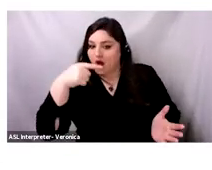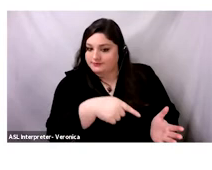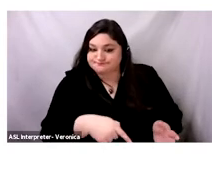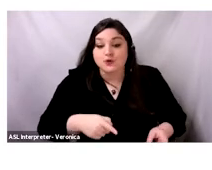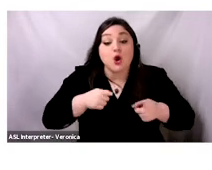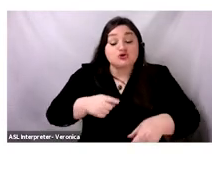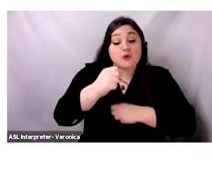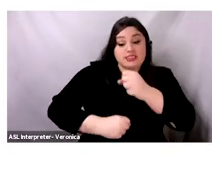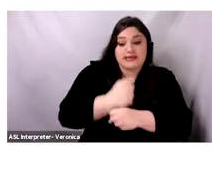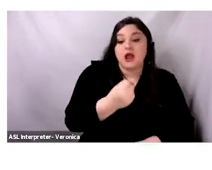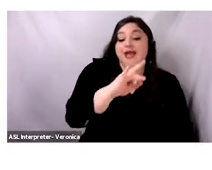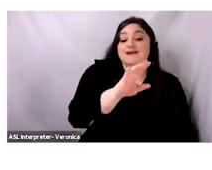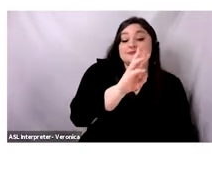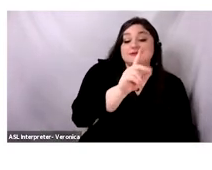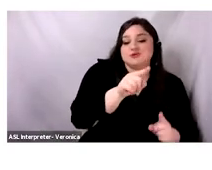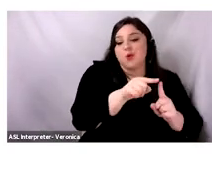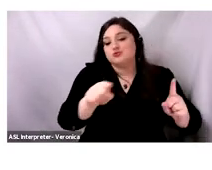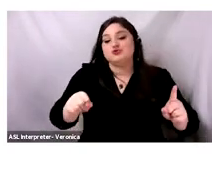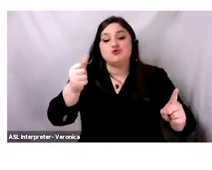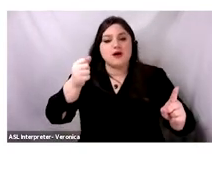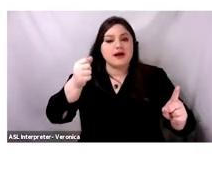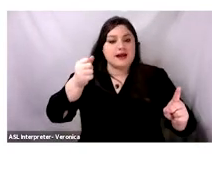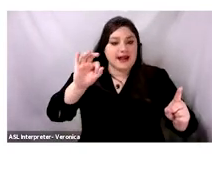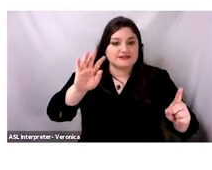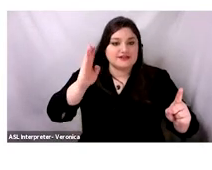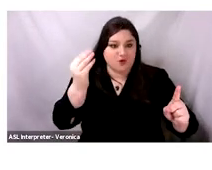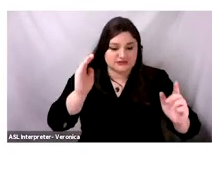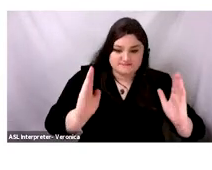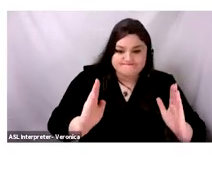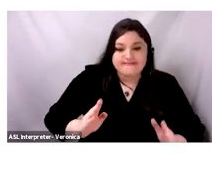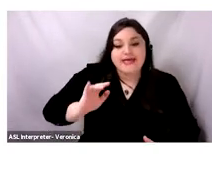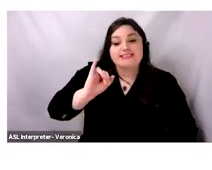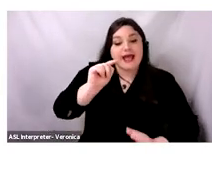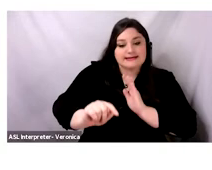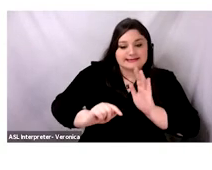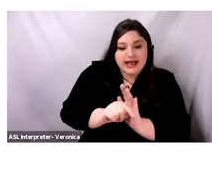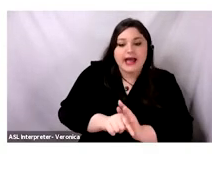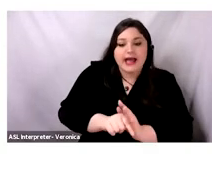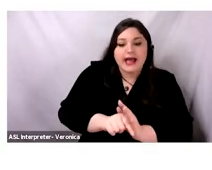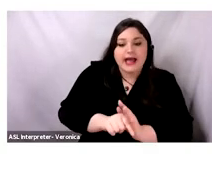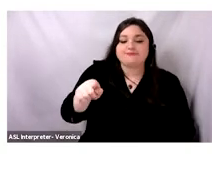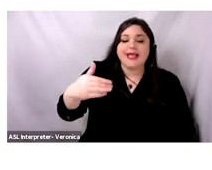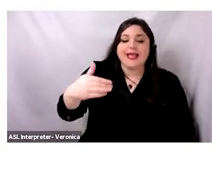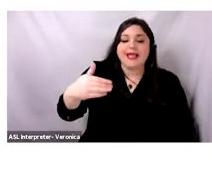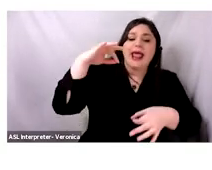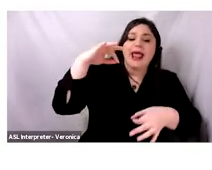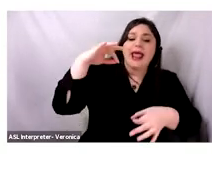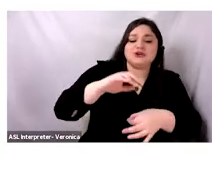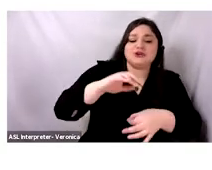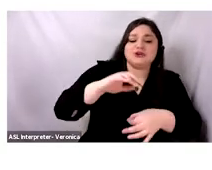Lebanon enjoyed self-rule, an elected governing council, a local gendarmerie, police force,